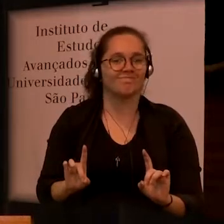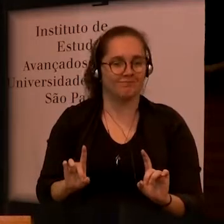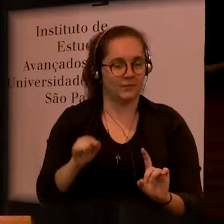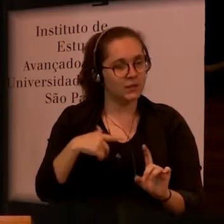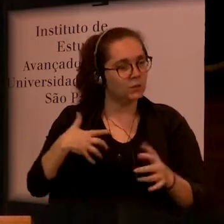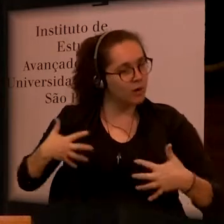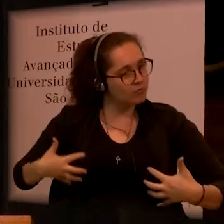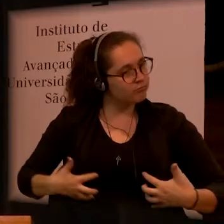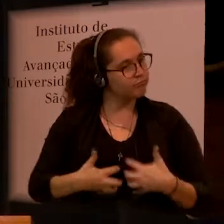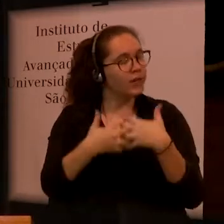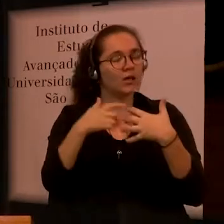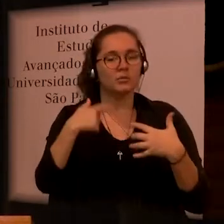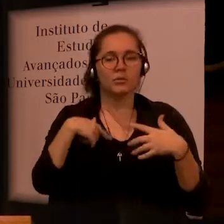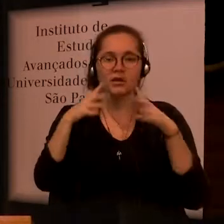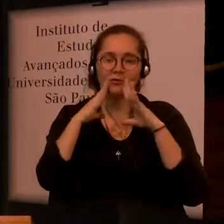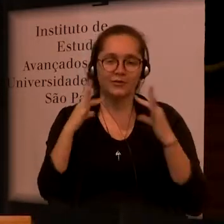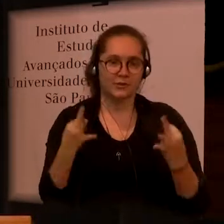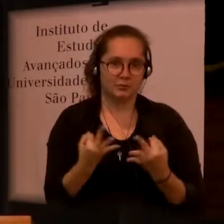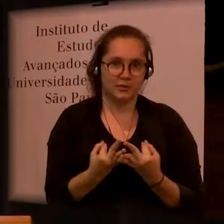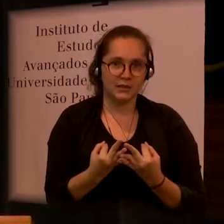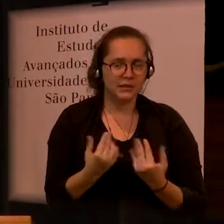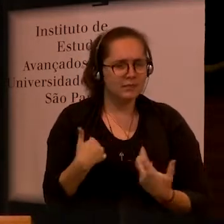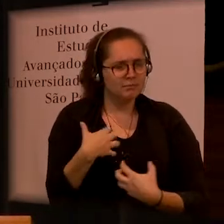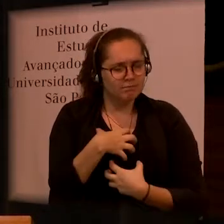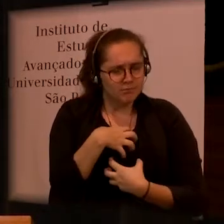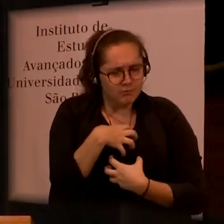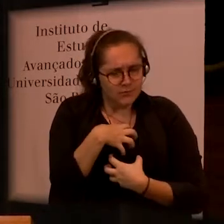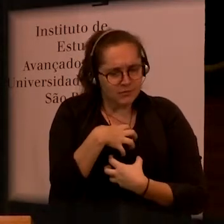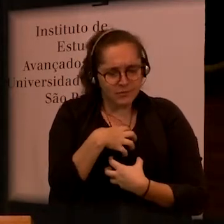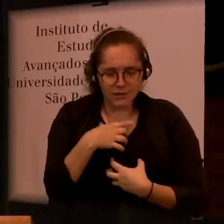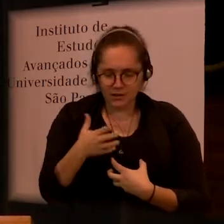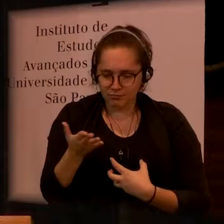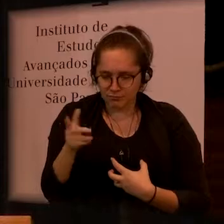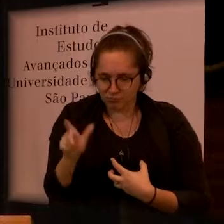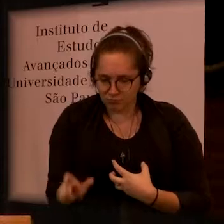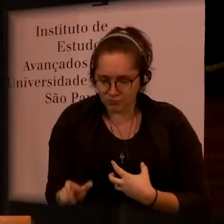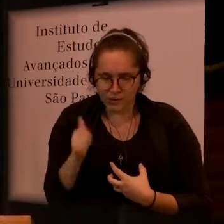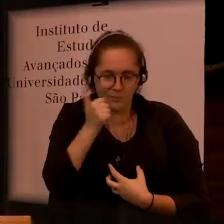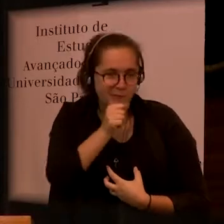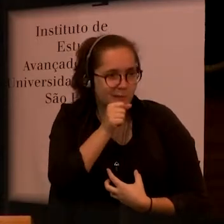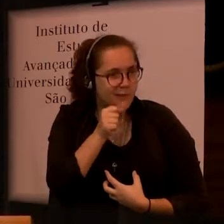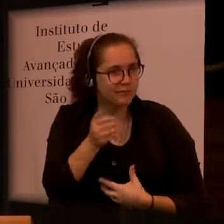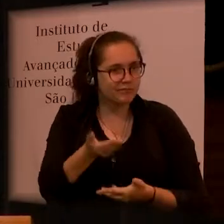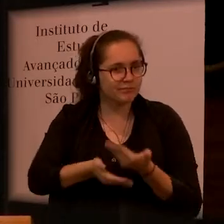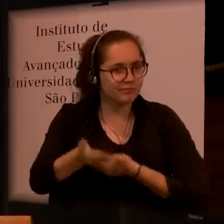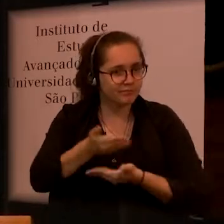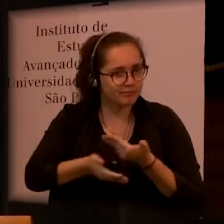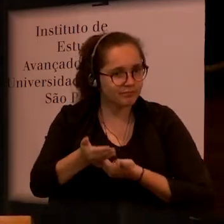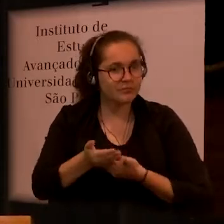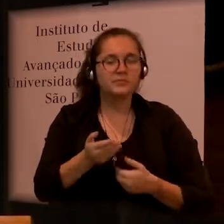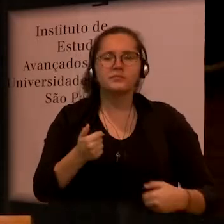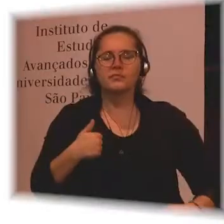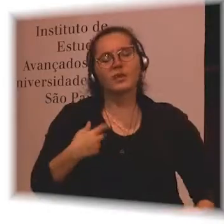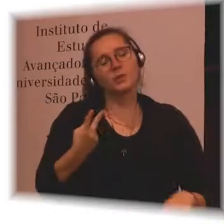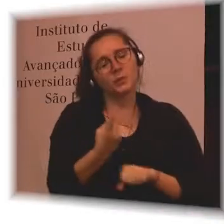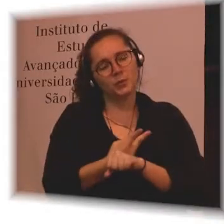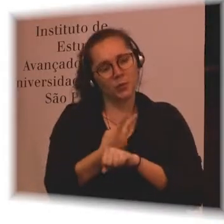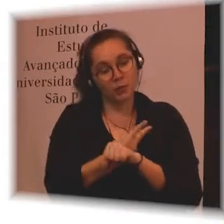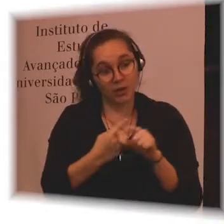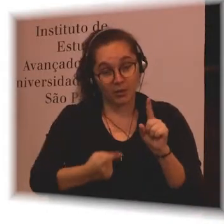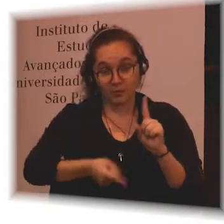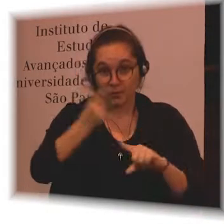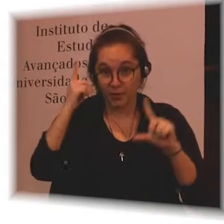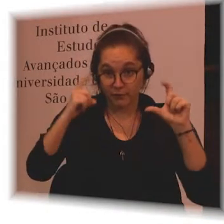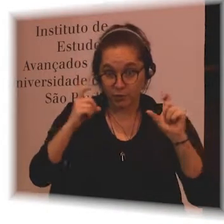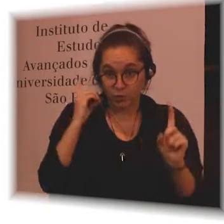and how we interacted. And when I was looking for a photo, this was the first photo that I found. And